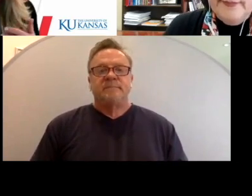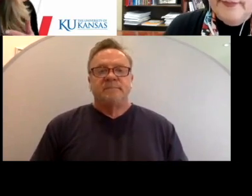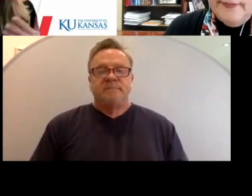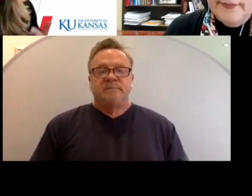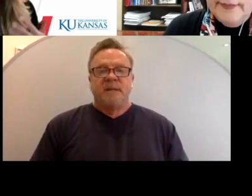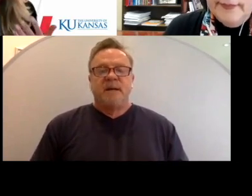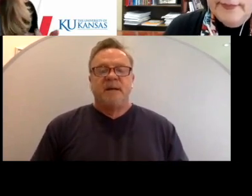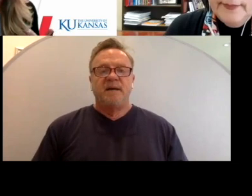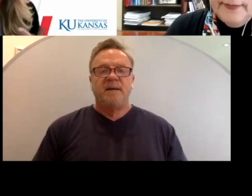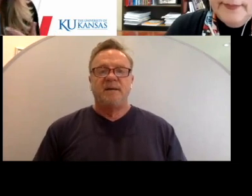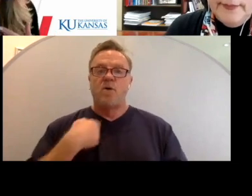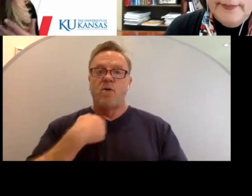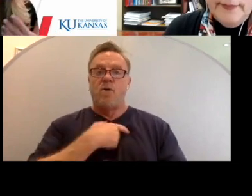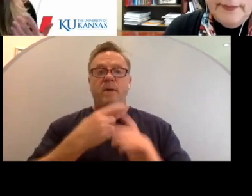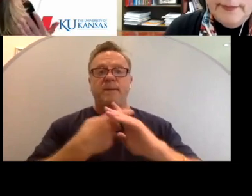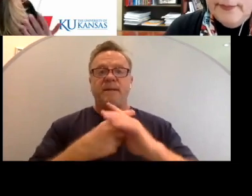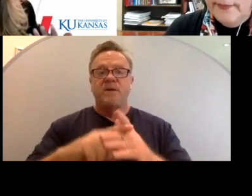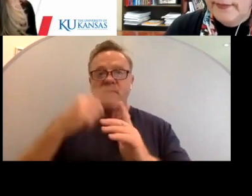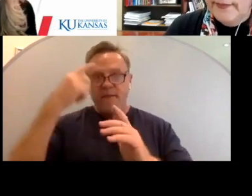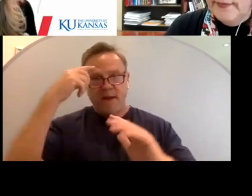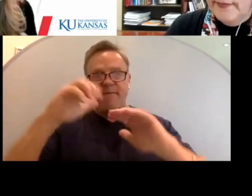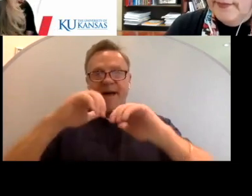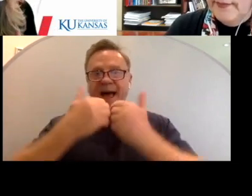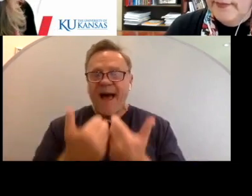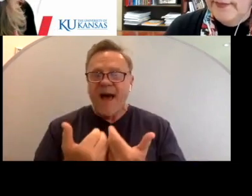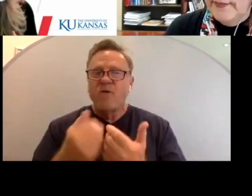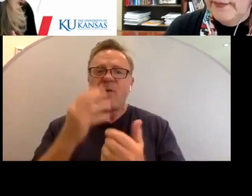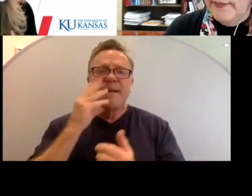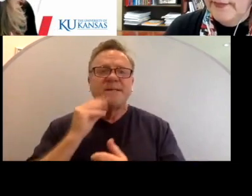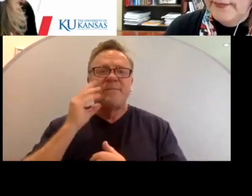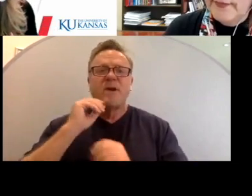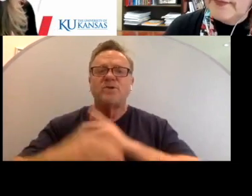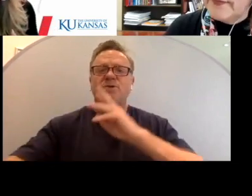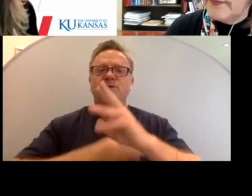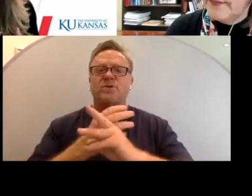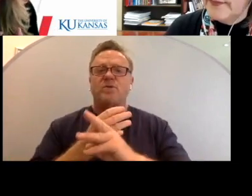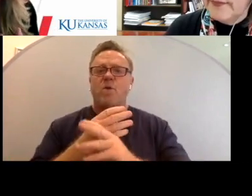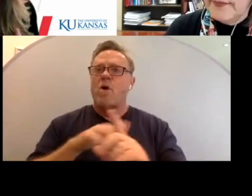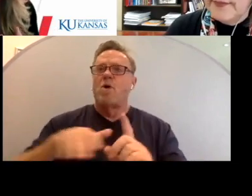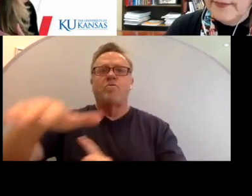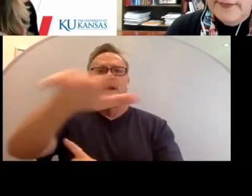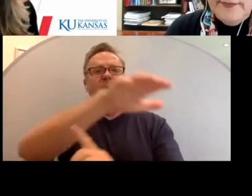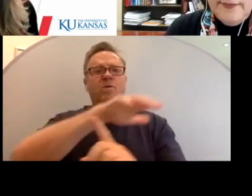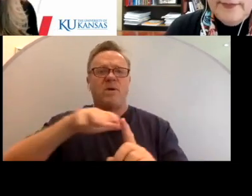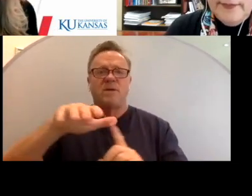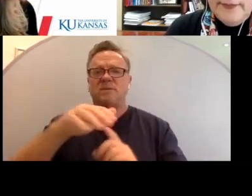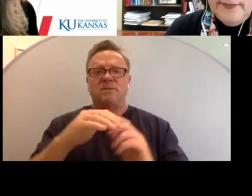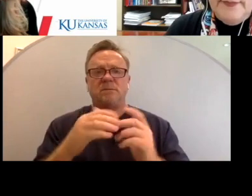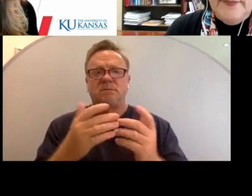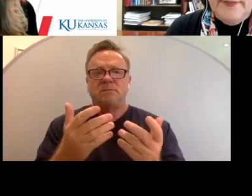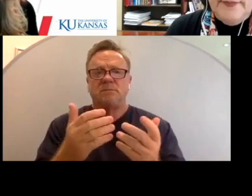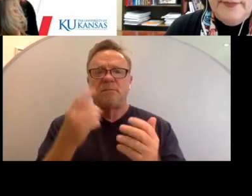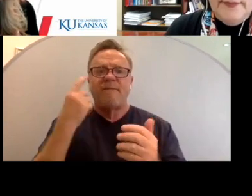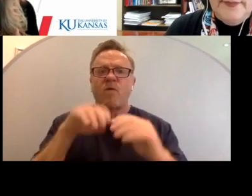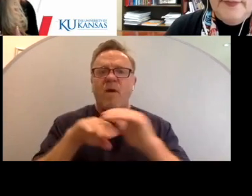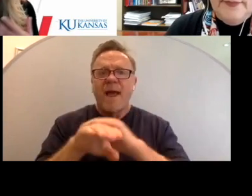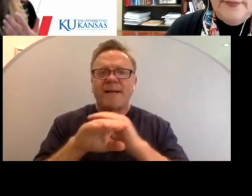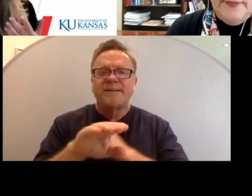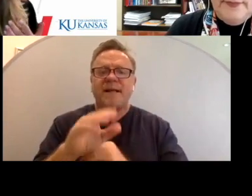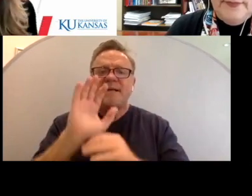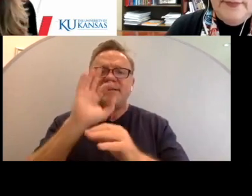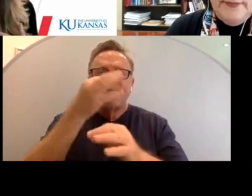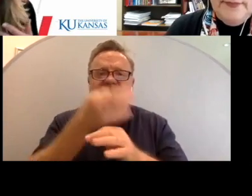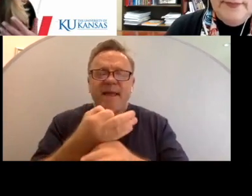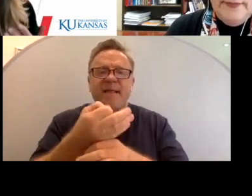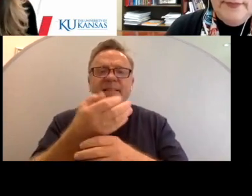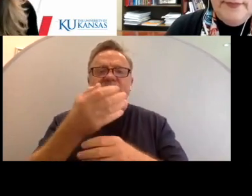So we begin to think of how do we experience the world around us? How do we practice faith and spirituality?